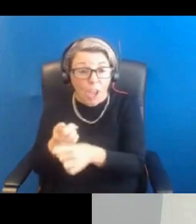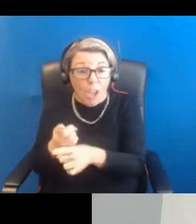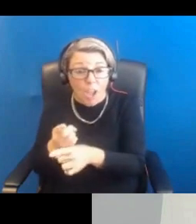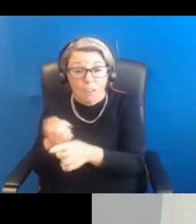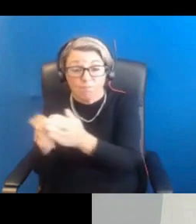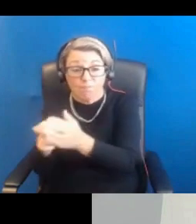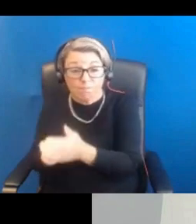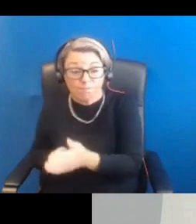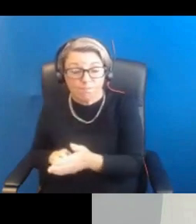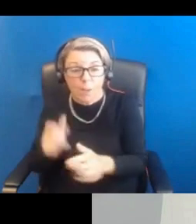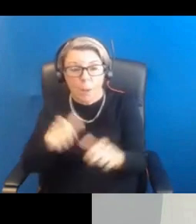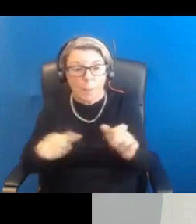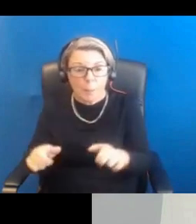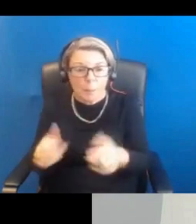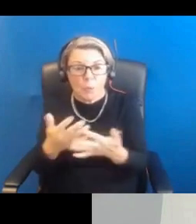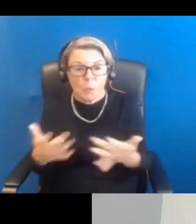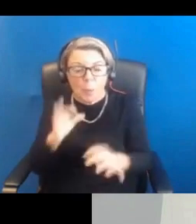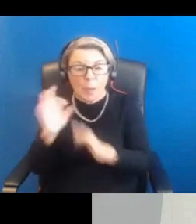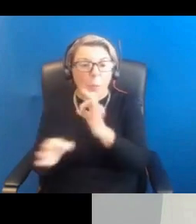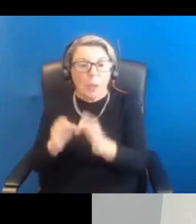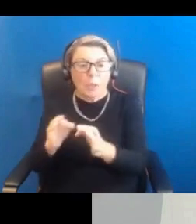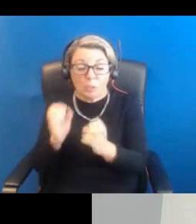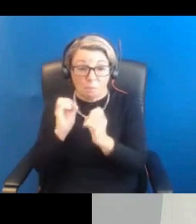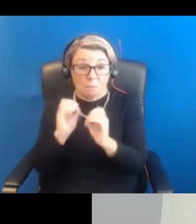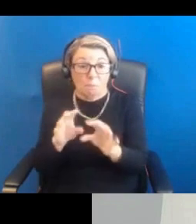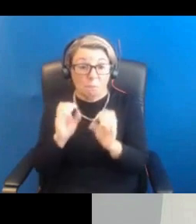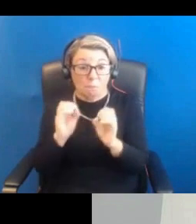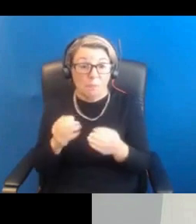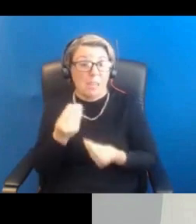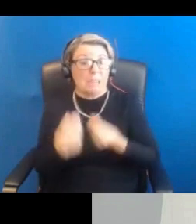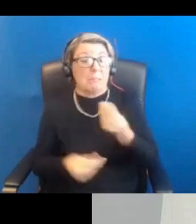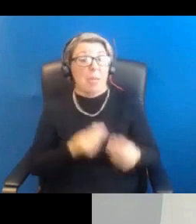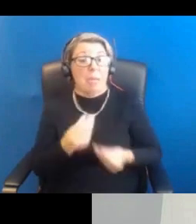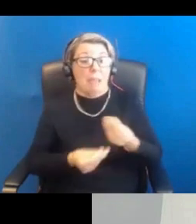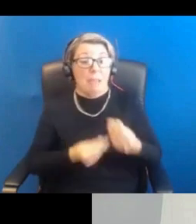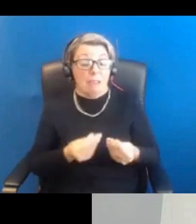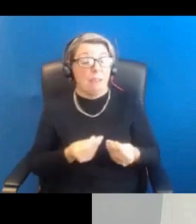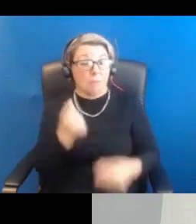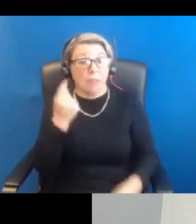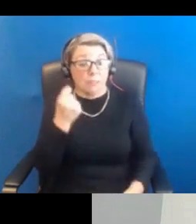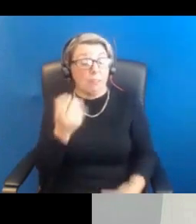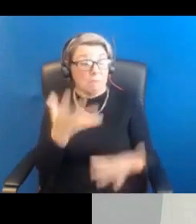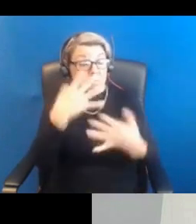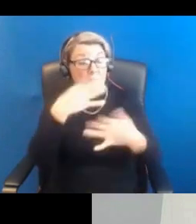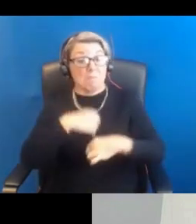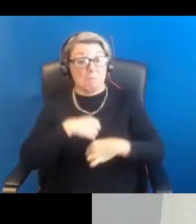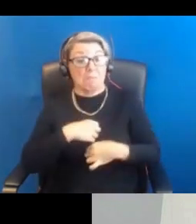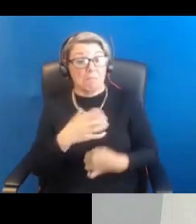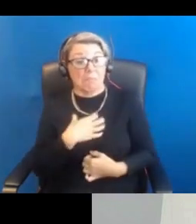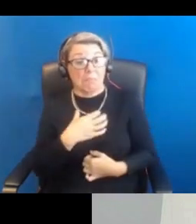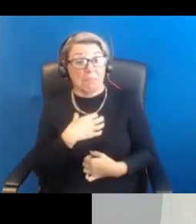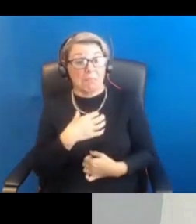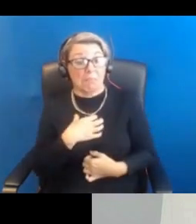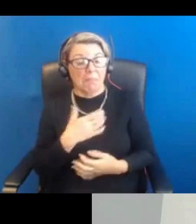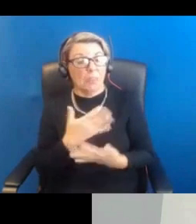taken so many questions and how well you've explained in an understandable way and given so much